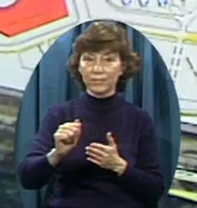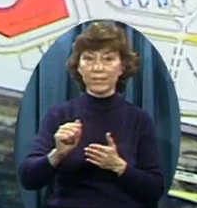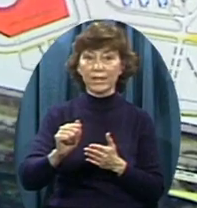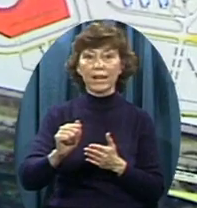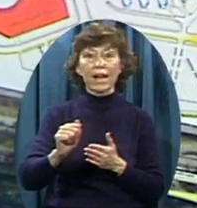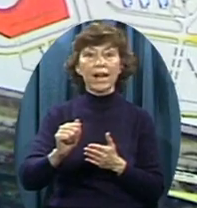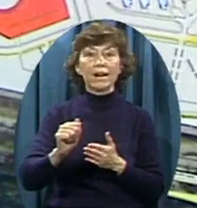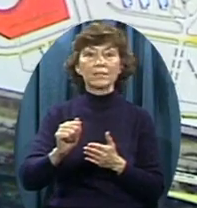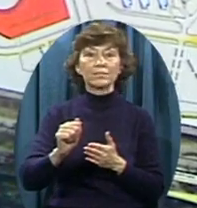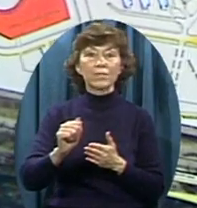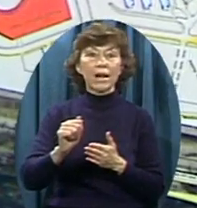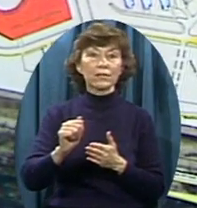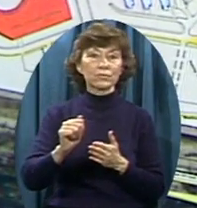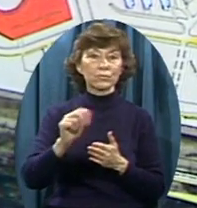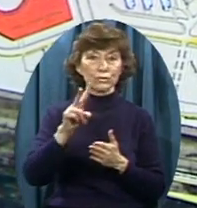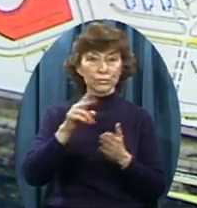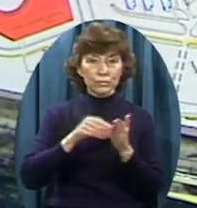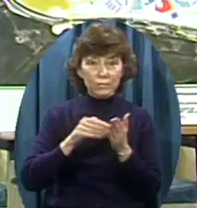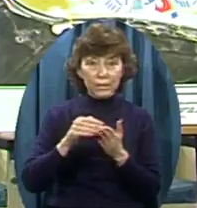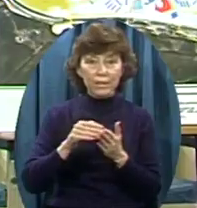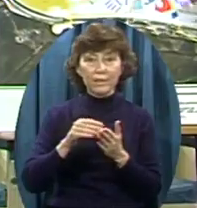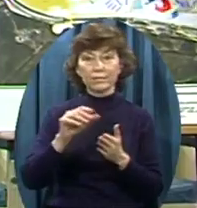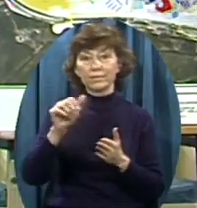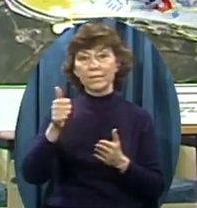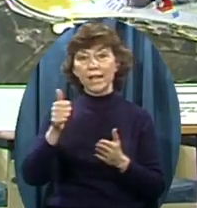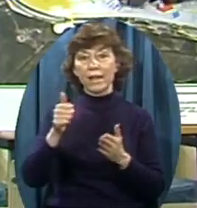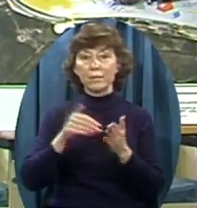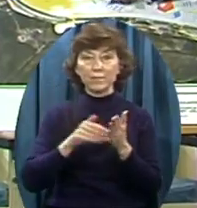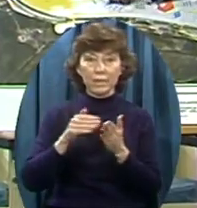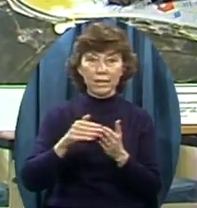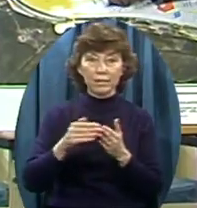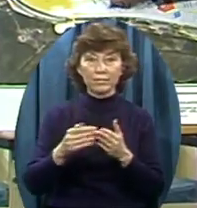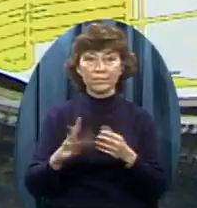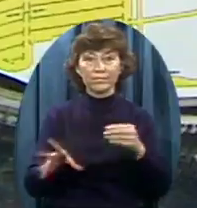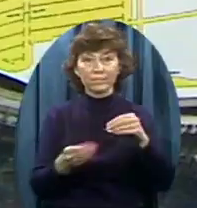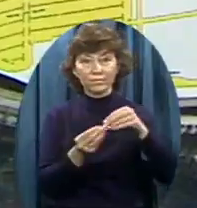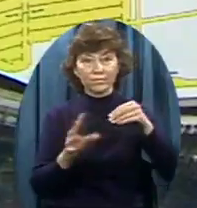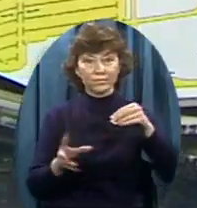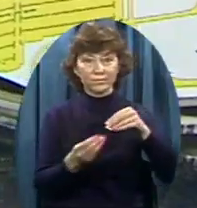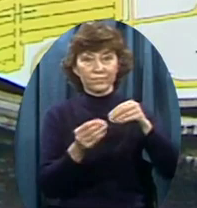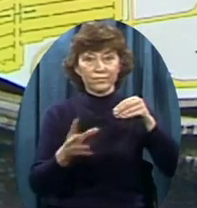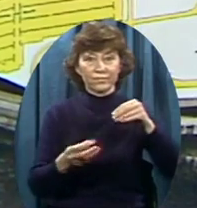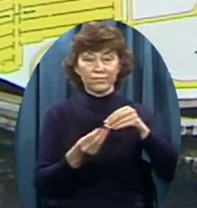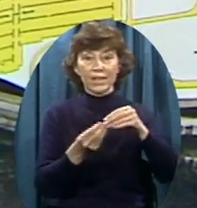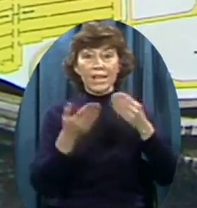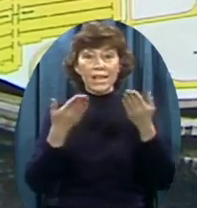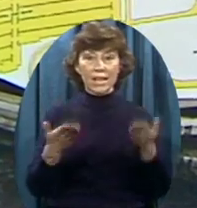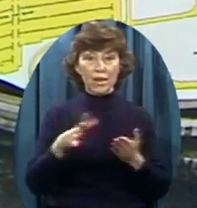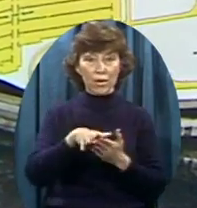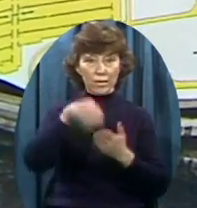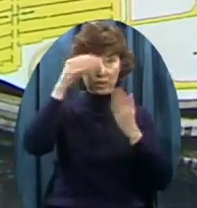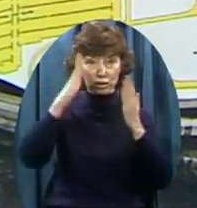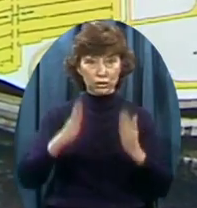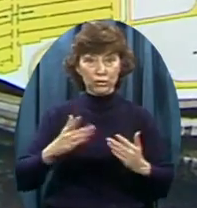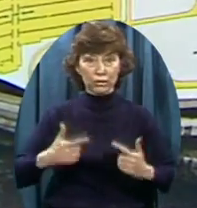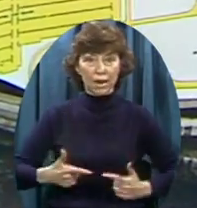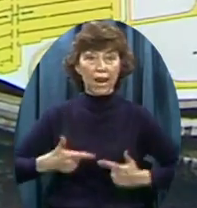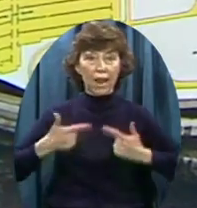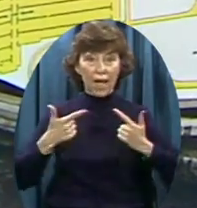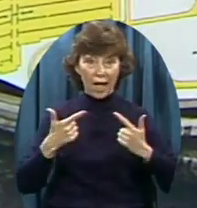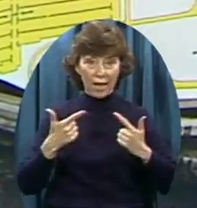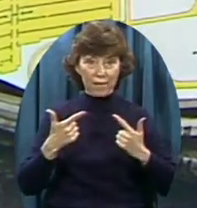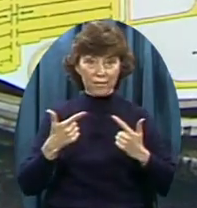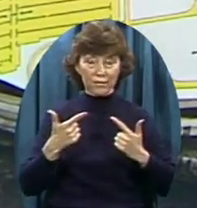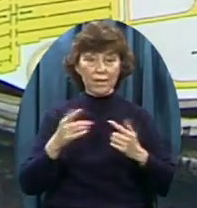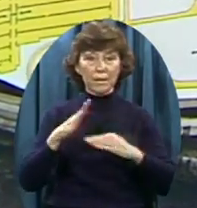convocation center About 10 or 12 million And then here Is a student life complex Has 1100 bedrooms Sleeps